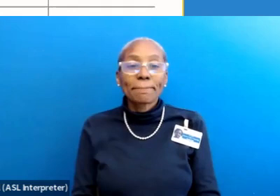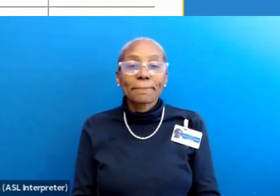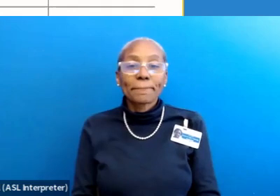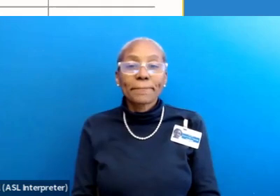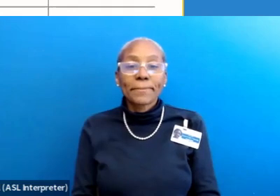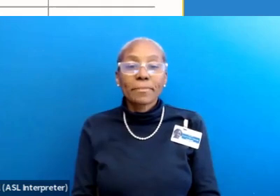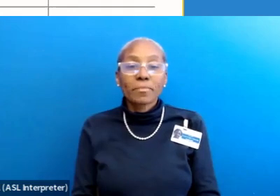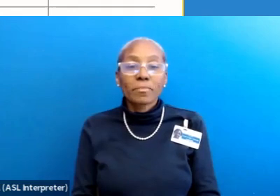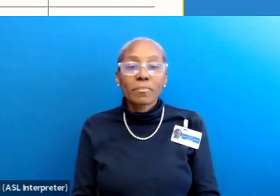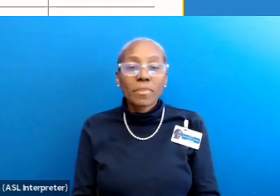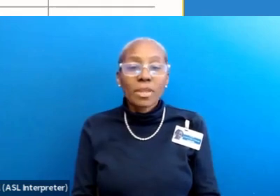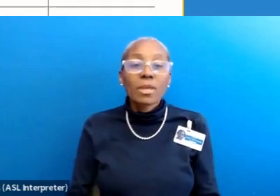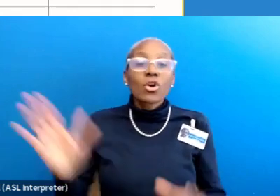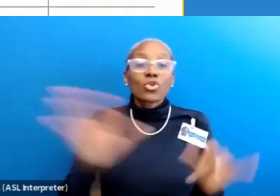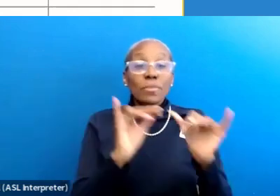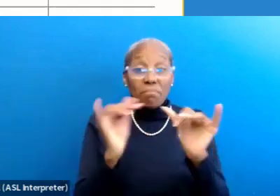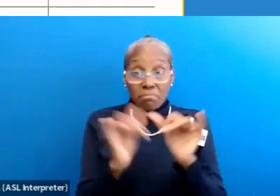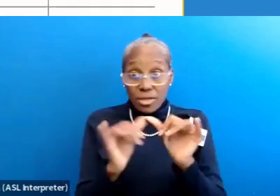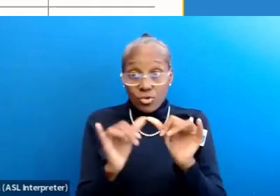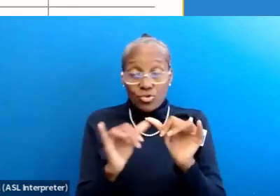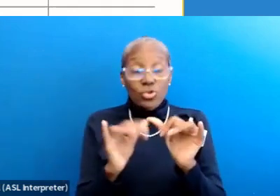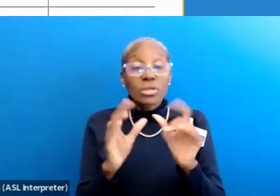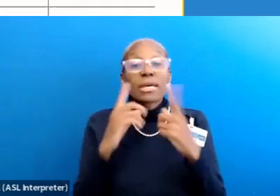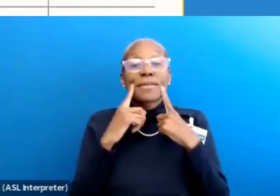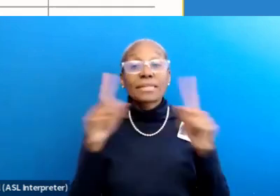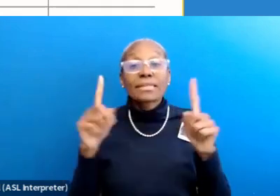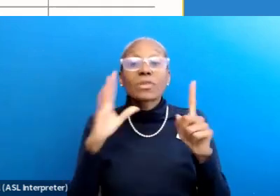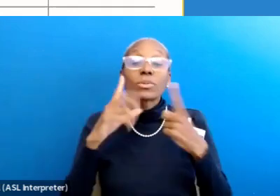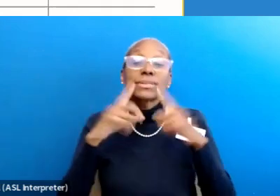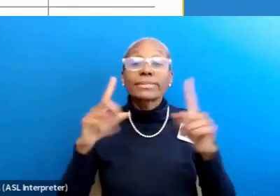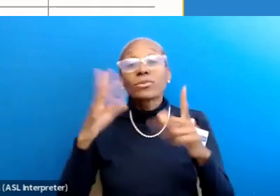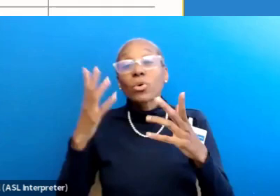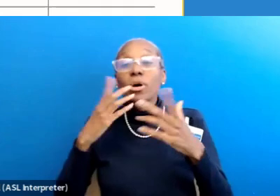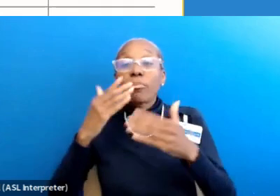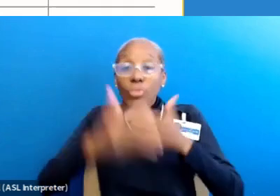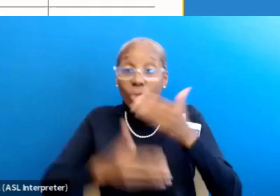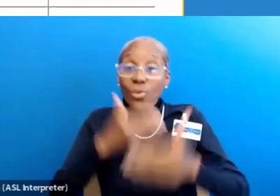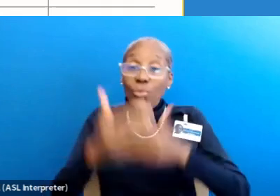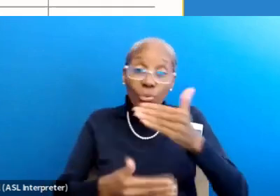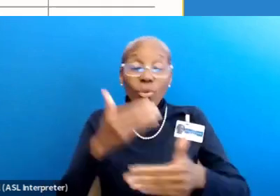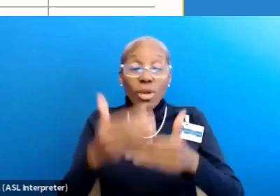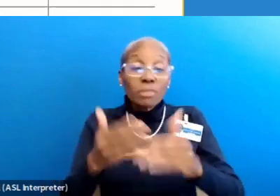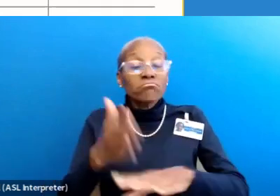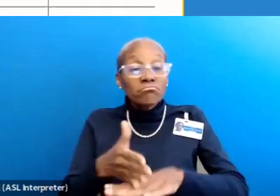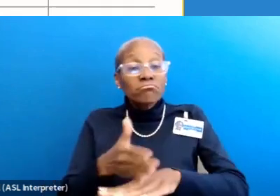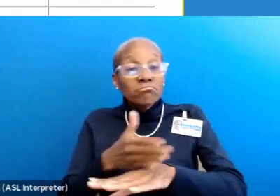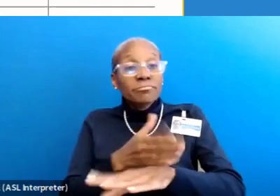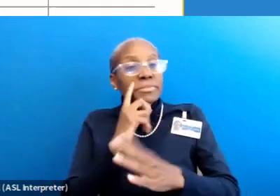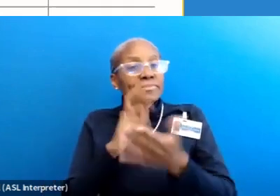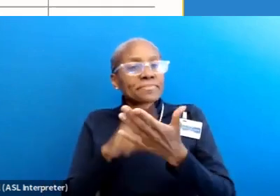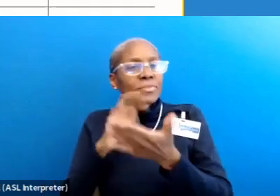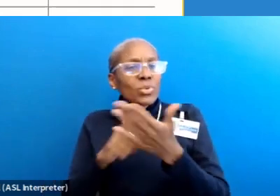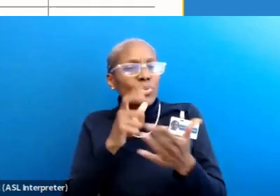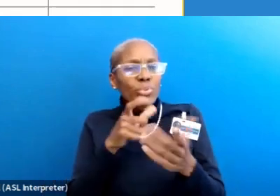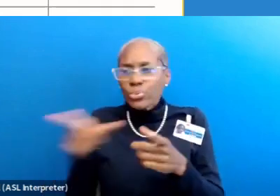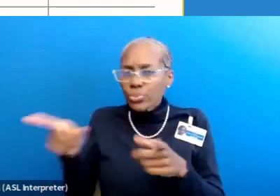your measures of success or how you know that you'll be successful or that you're making progress. Identify stakeholders